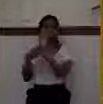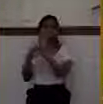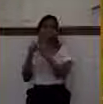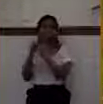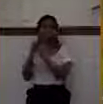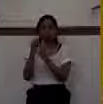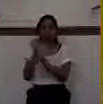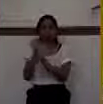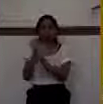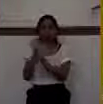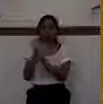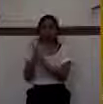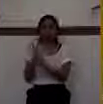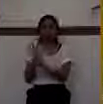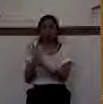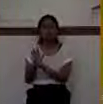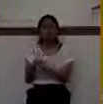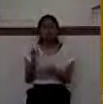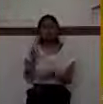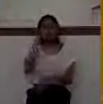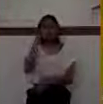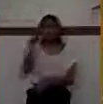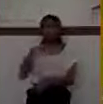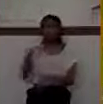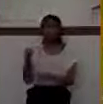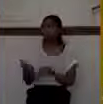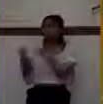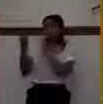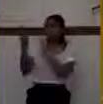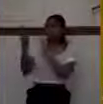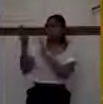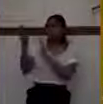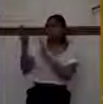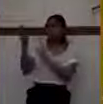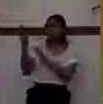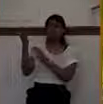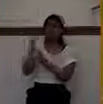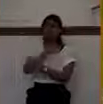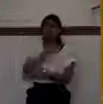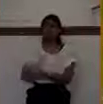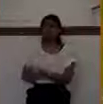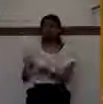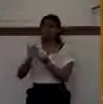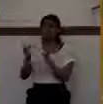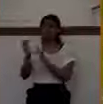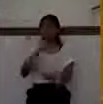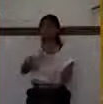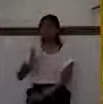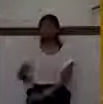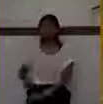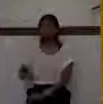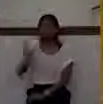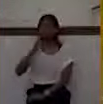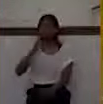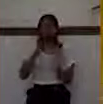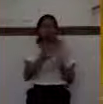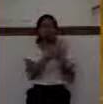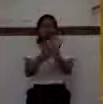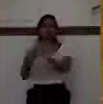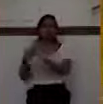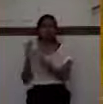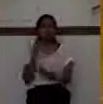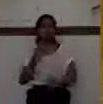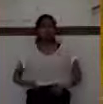Do you know one day we're going to stand before our Lord Jesus Christ, and he's going to reveal our life, whether the life that we live for him